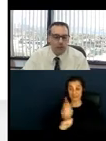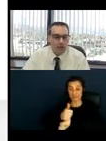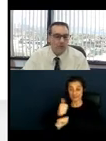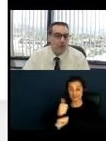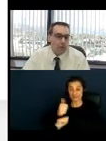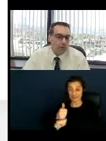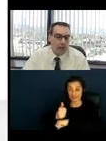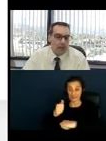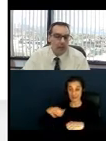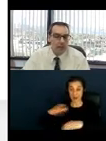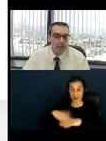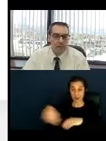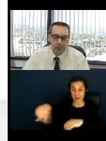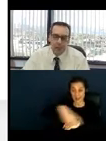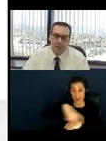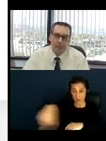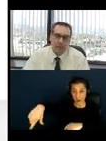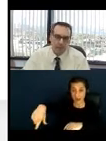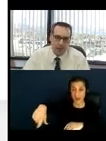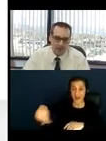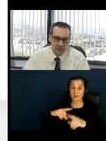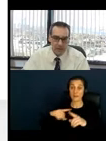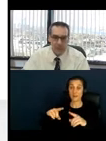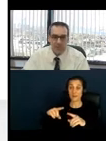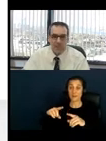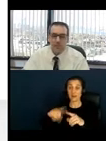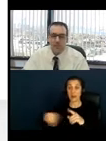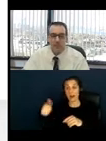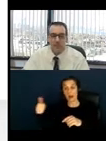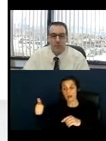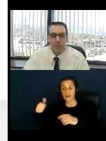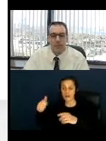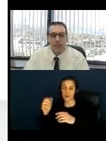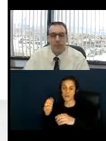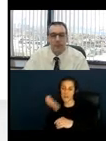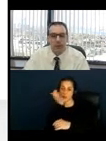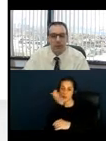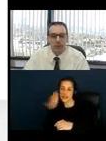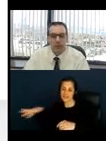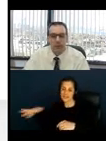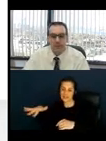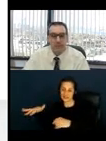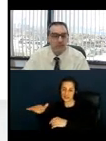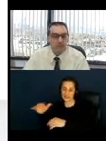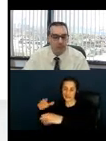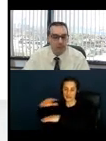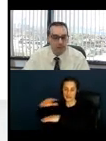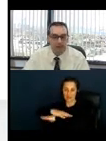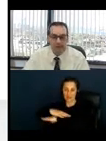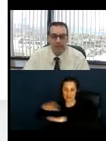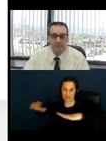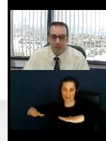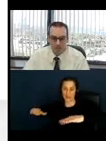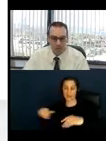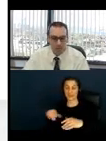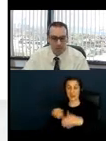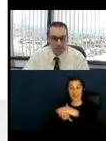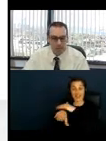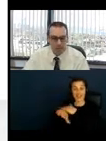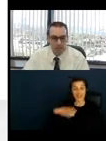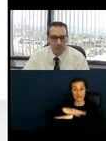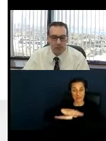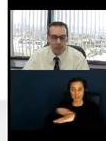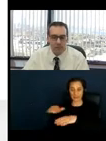while others close by may be provided on grass. So the accessible tables would be in the same area and same section